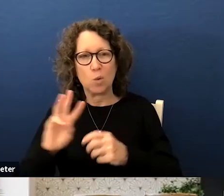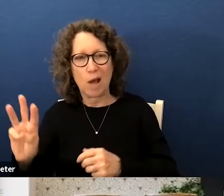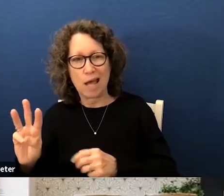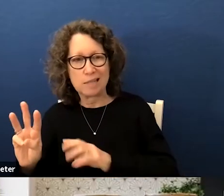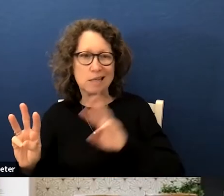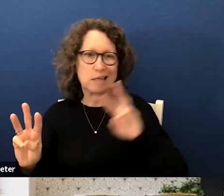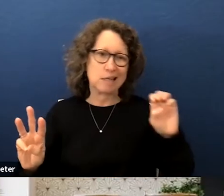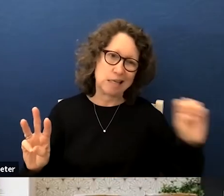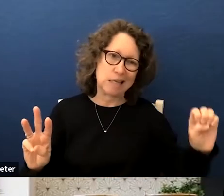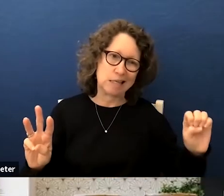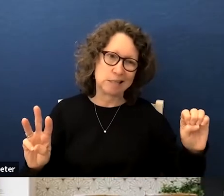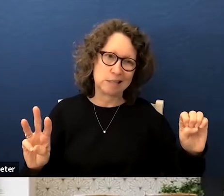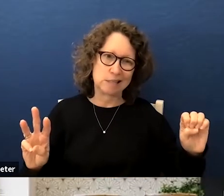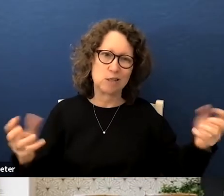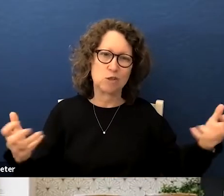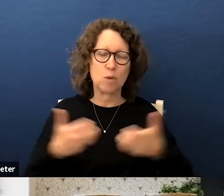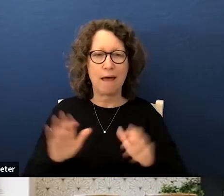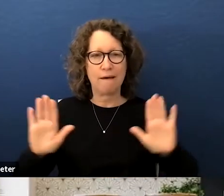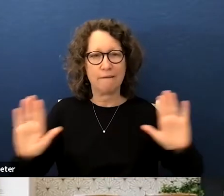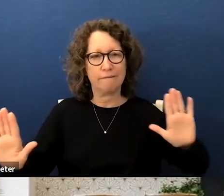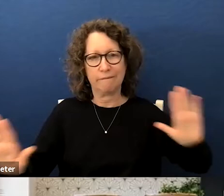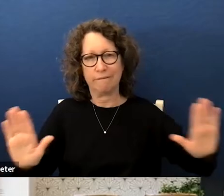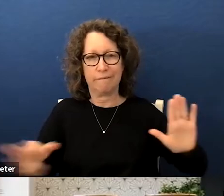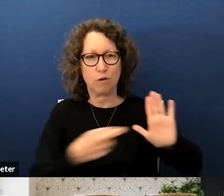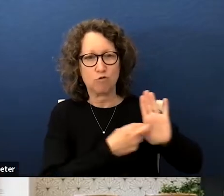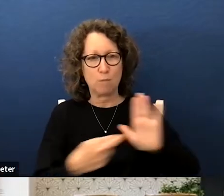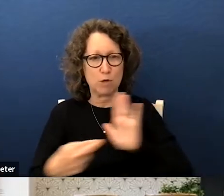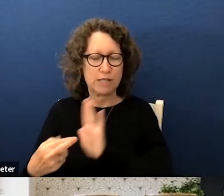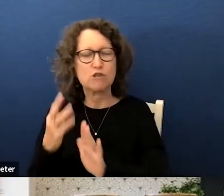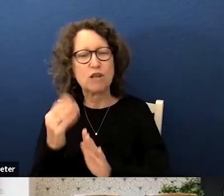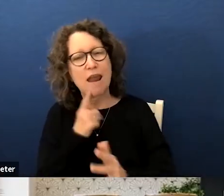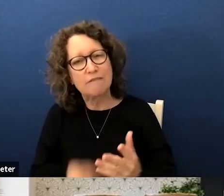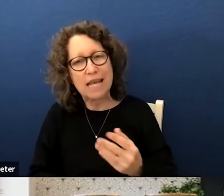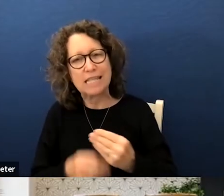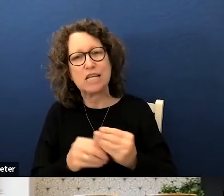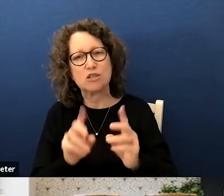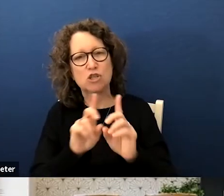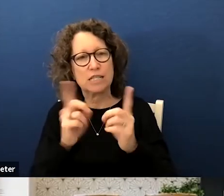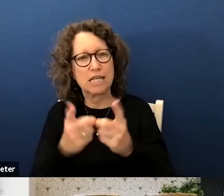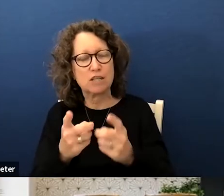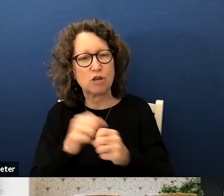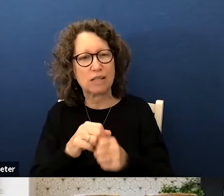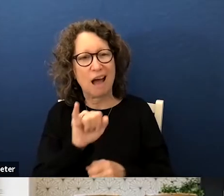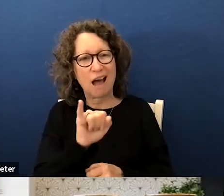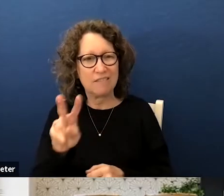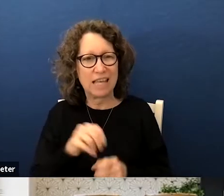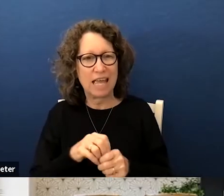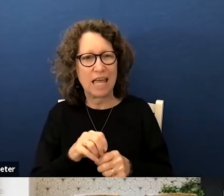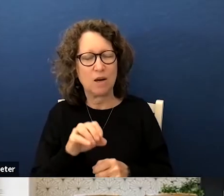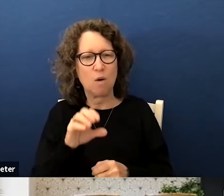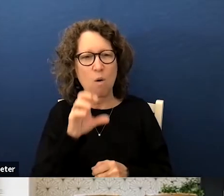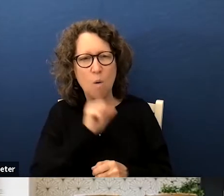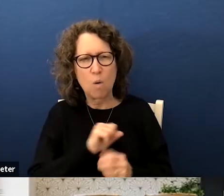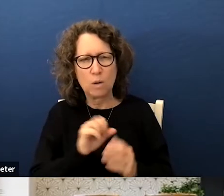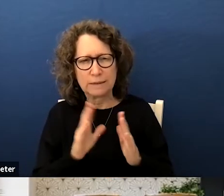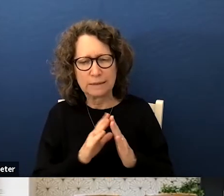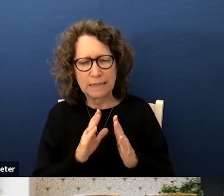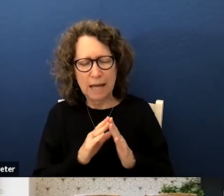the east side to have fair representation and have an additional district in ivy and old town to